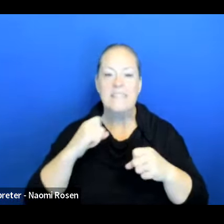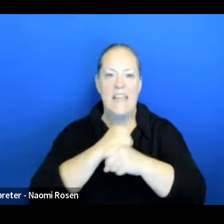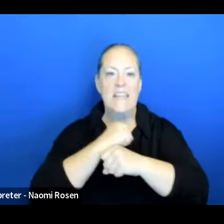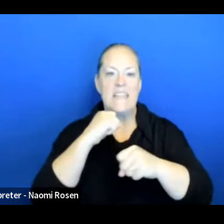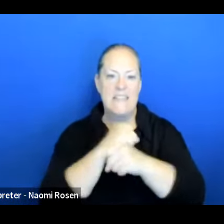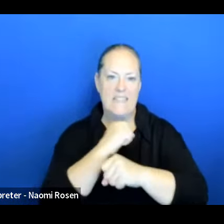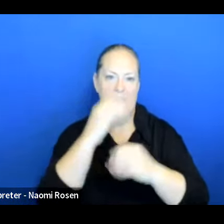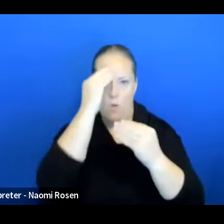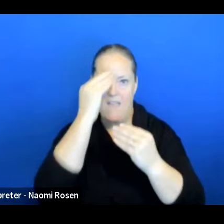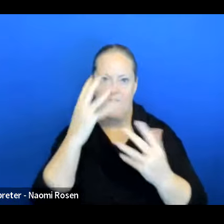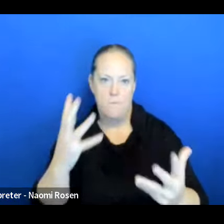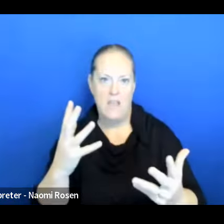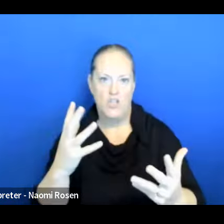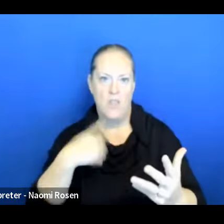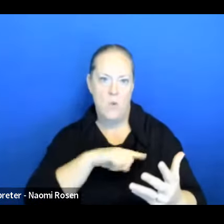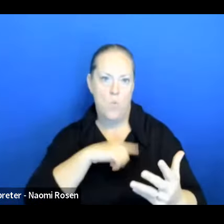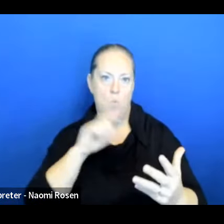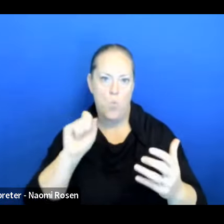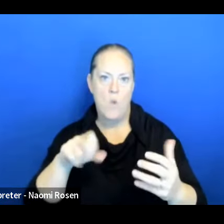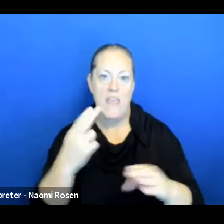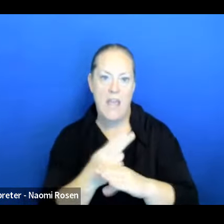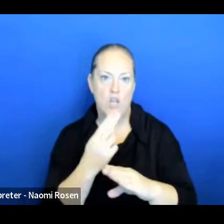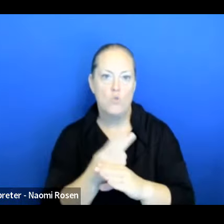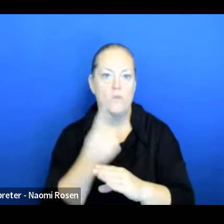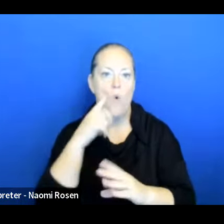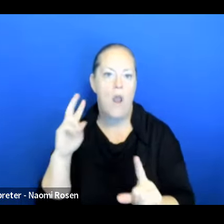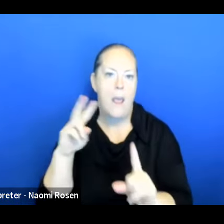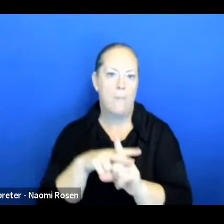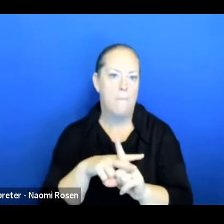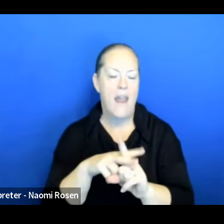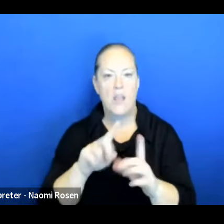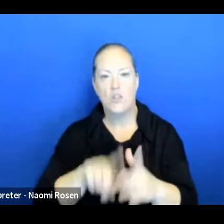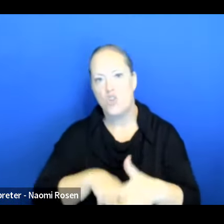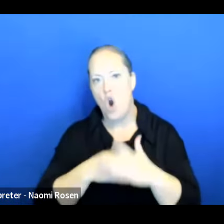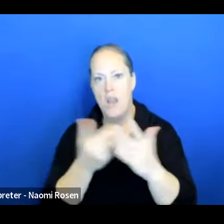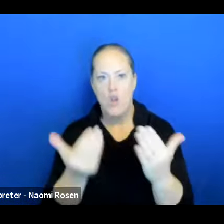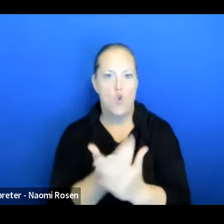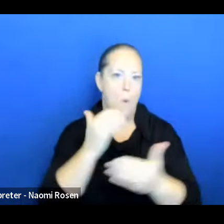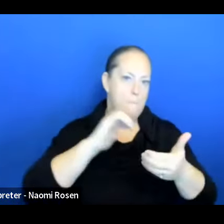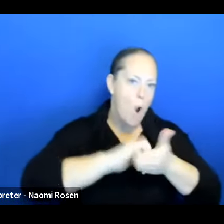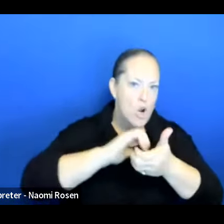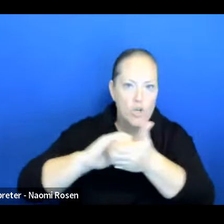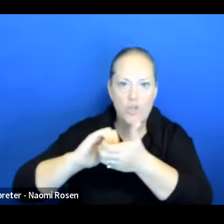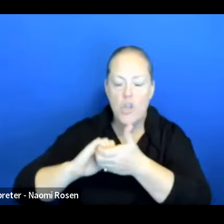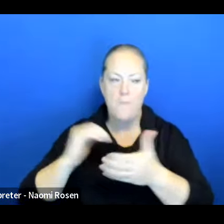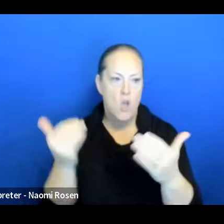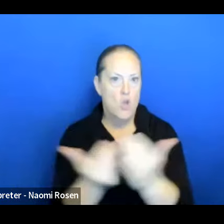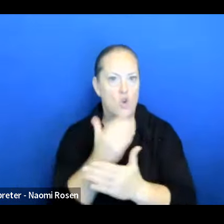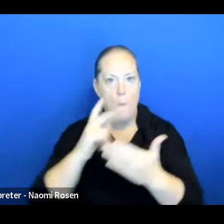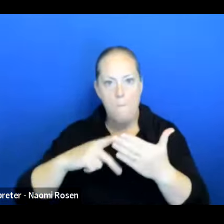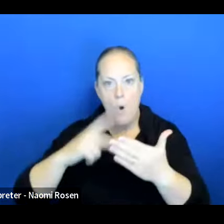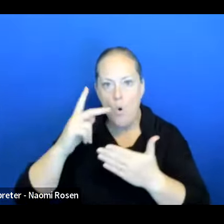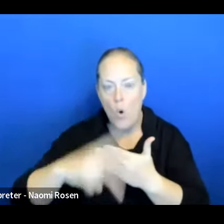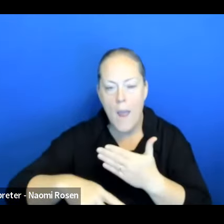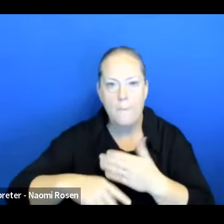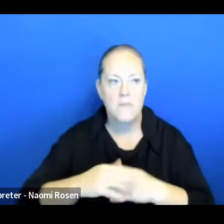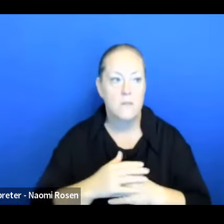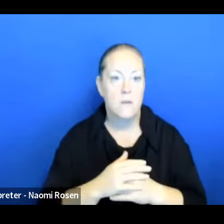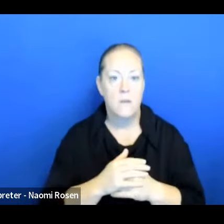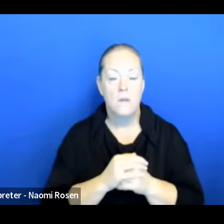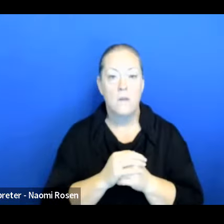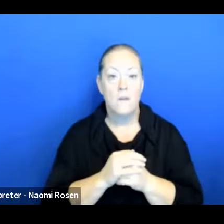information that we can use to implement and start projects, start partnerships with other organizations. You know, personally,